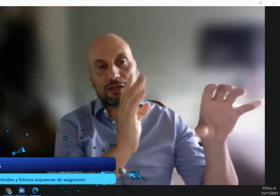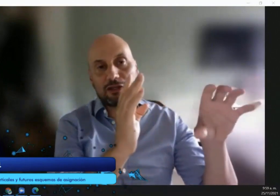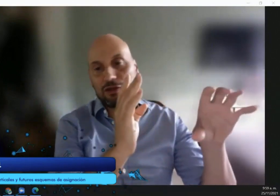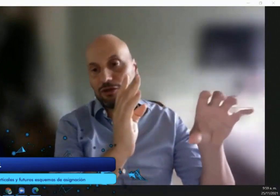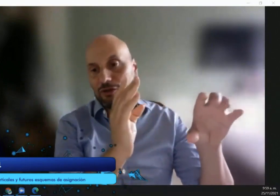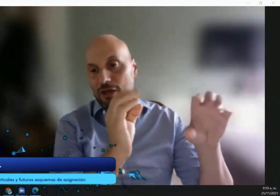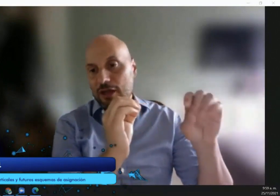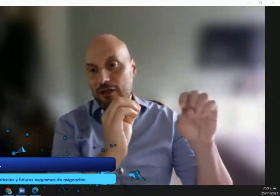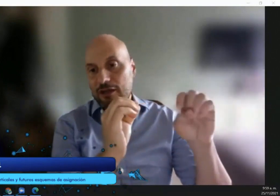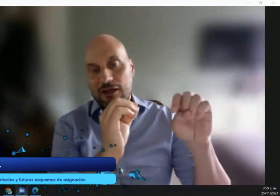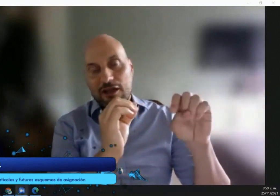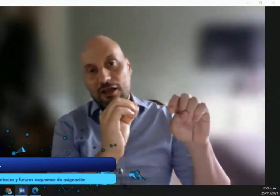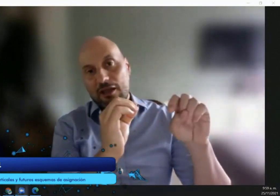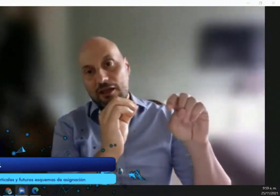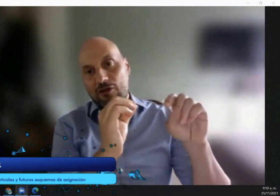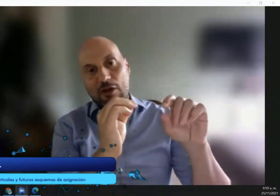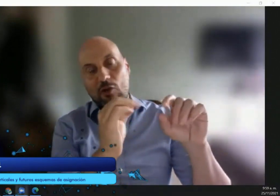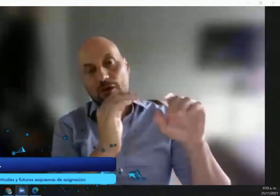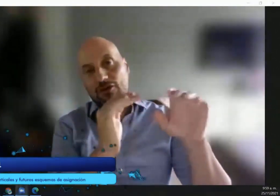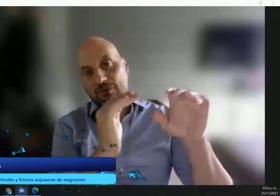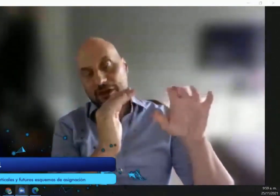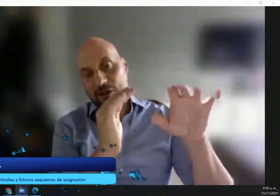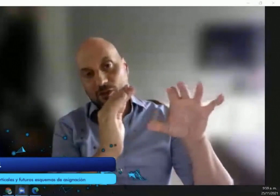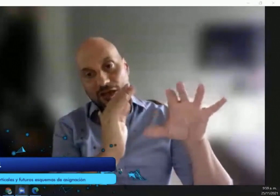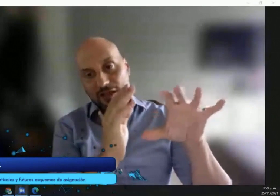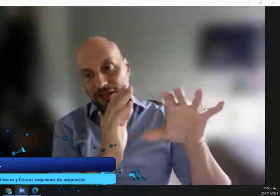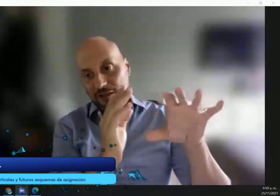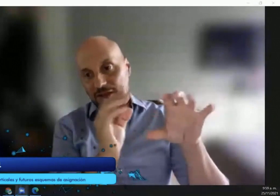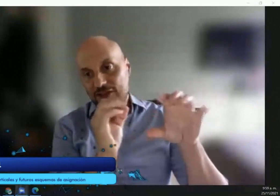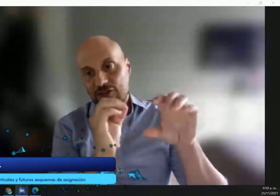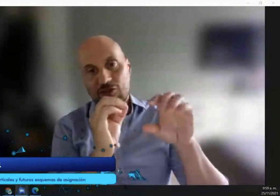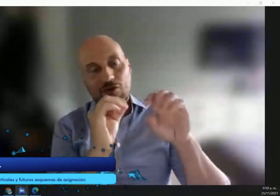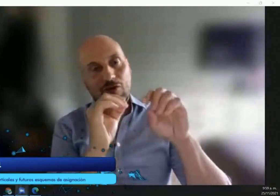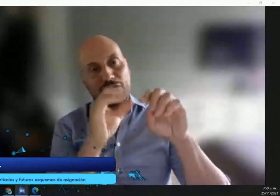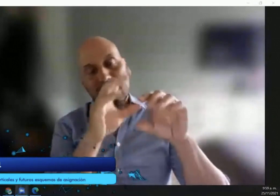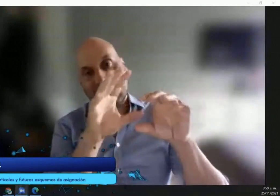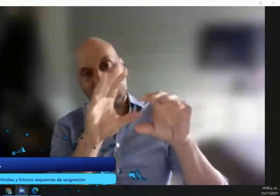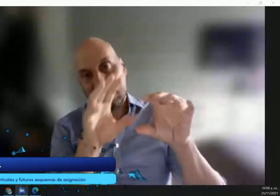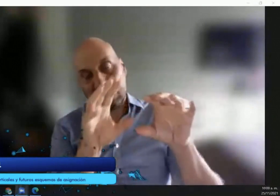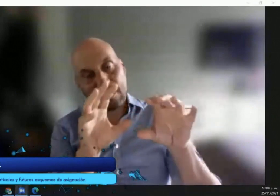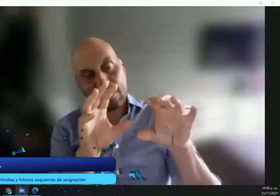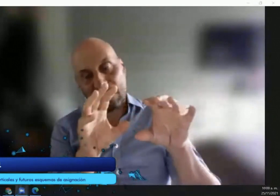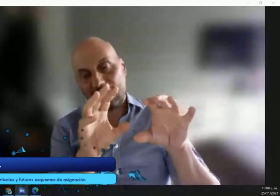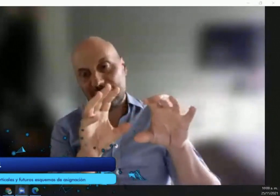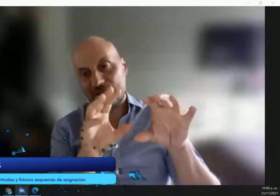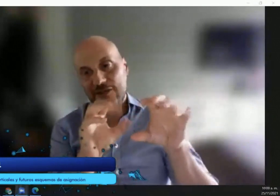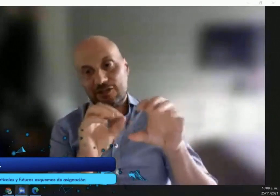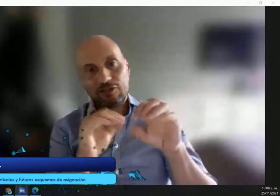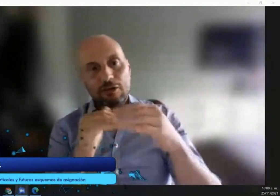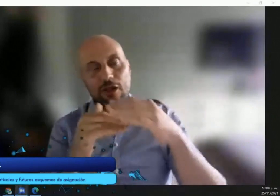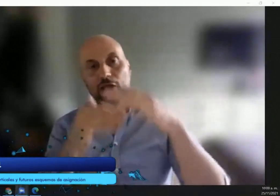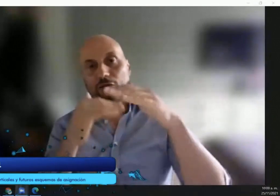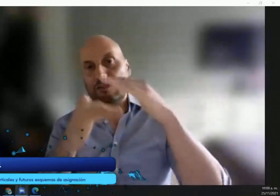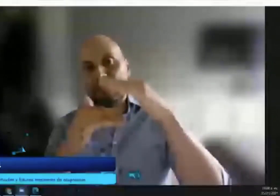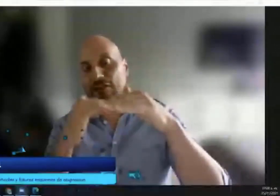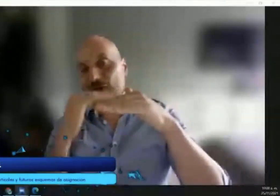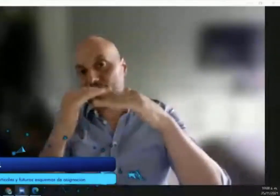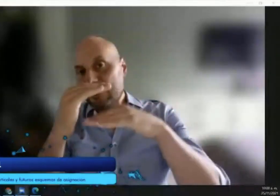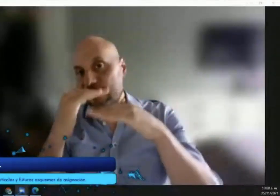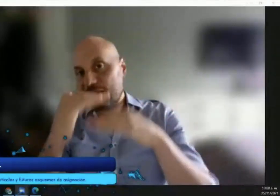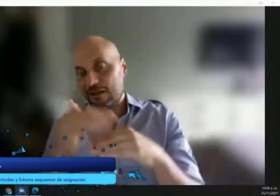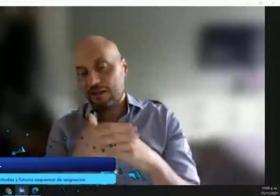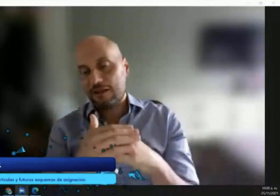have private networks with special agreements for service with different levels of quality,